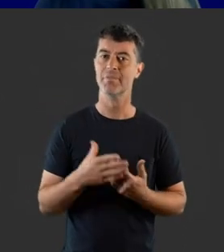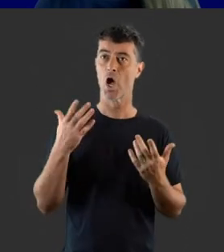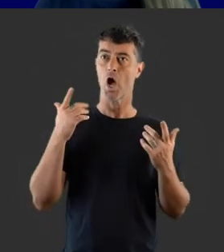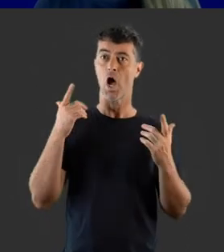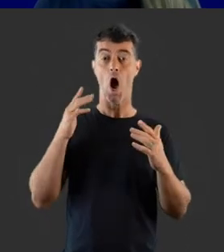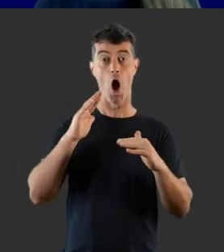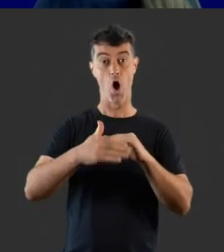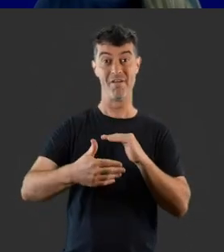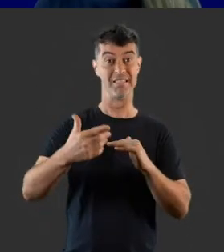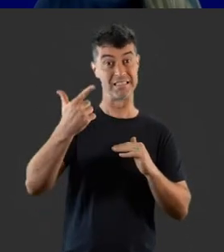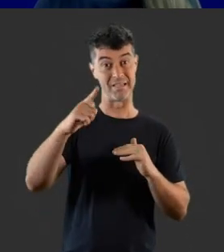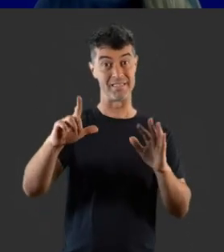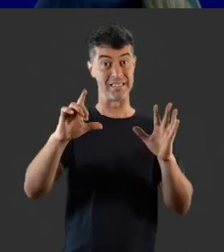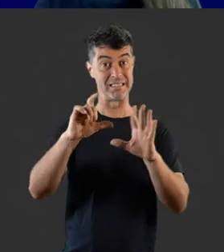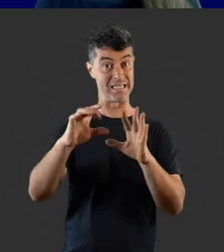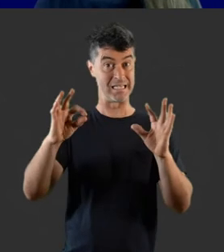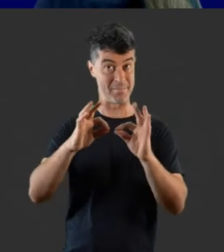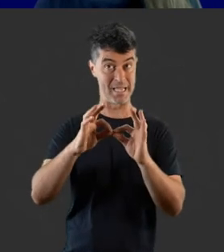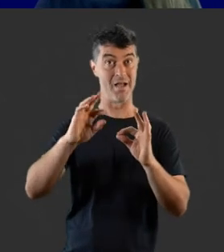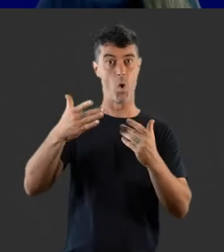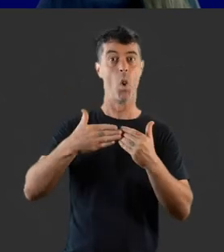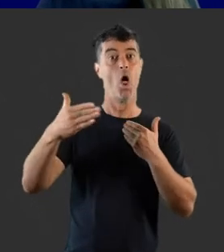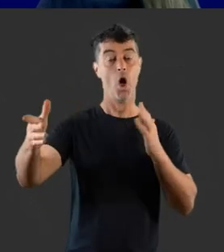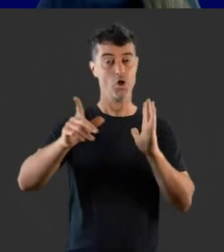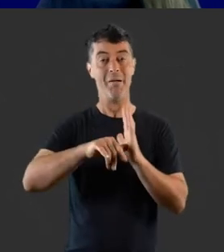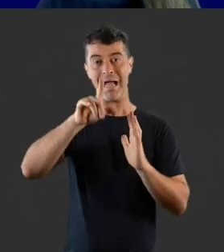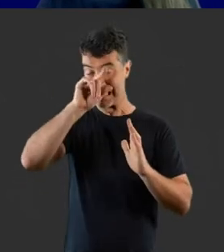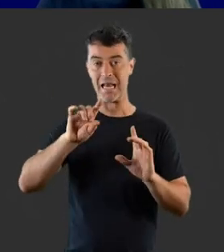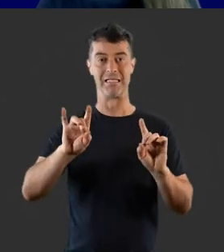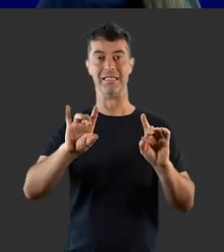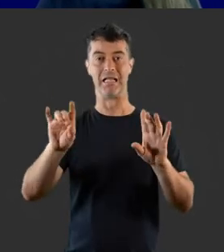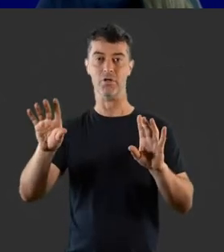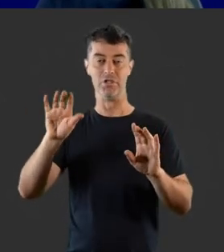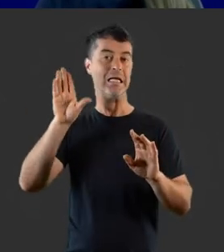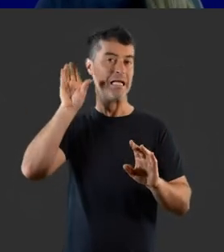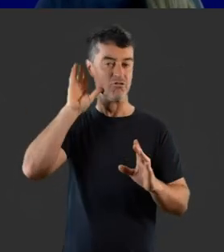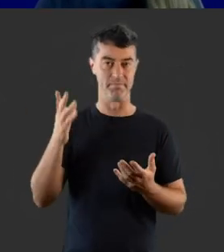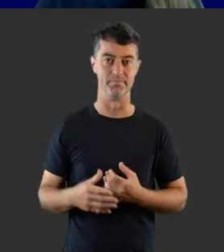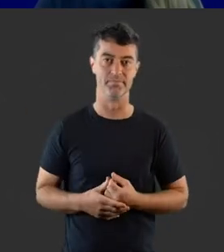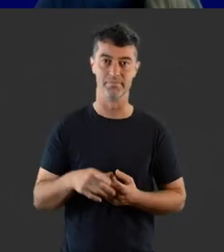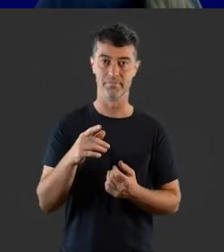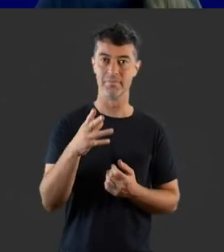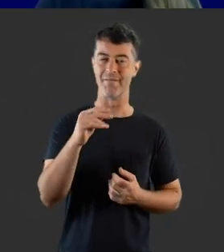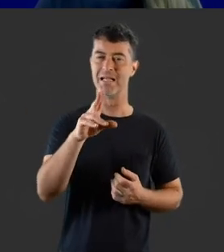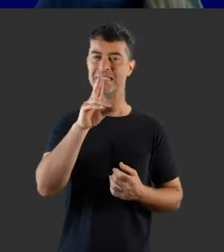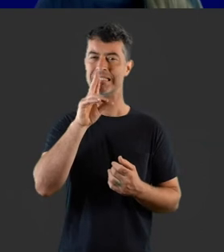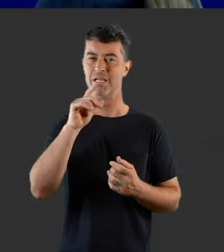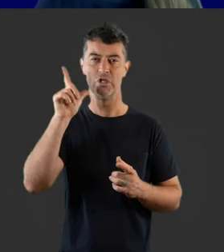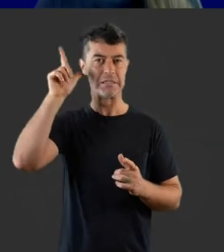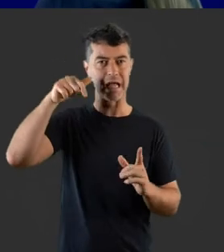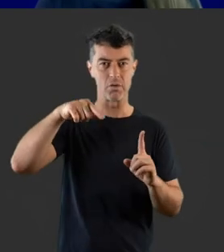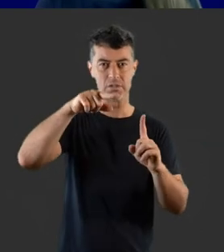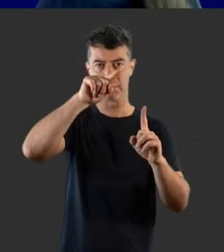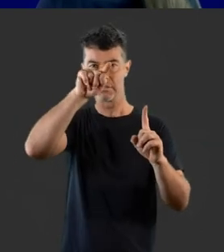Prolonged exposure at 70 decibels has the potential to damage hearing. This graph also has speech sounds